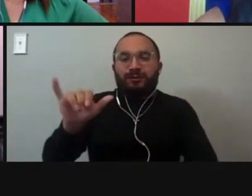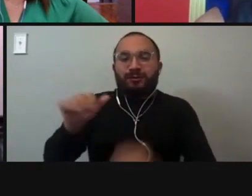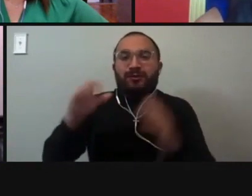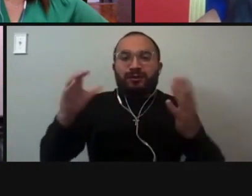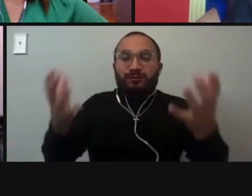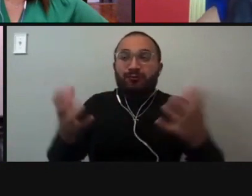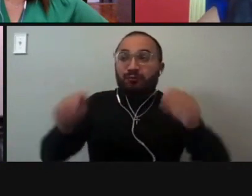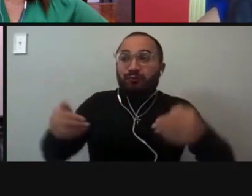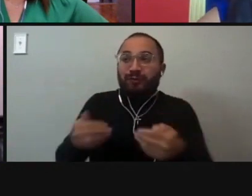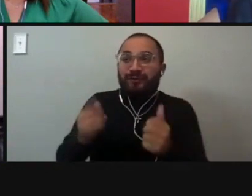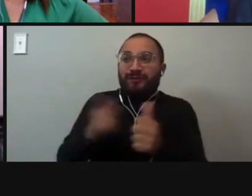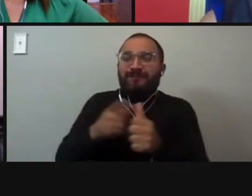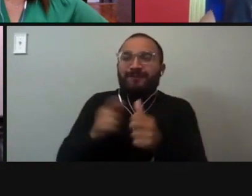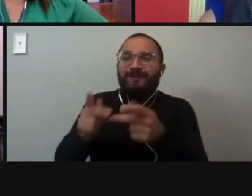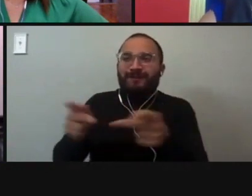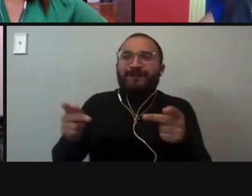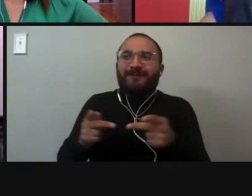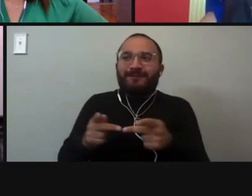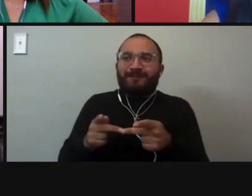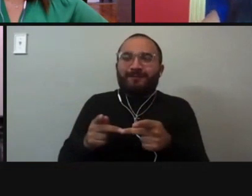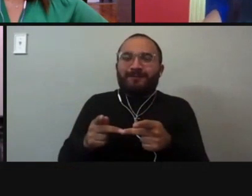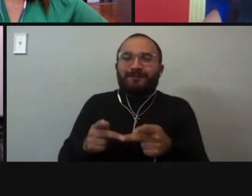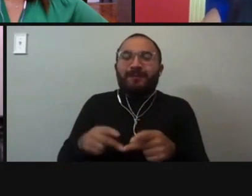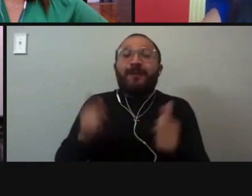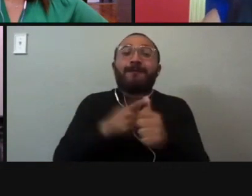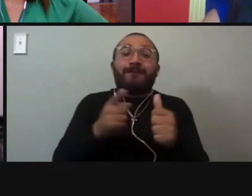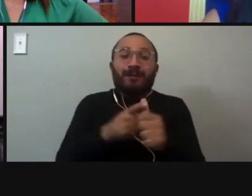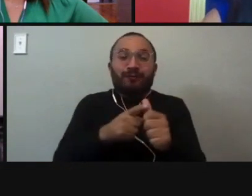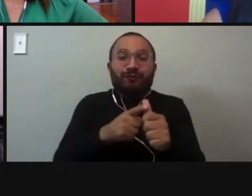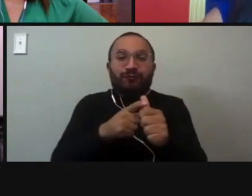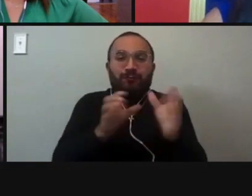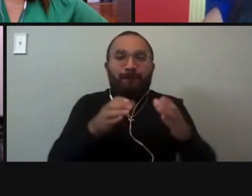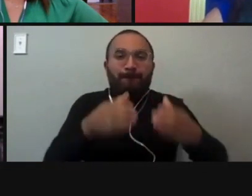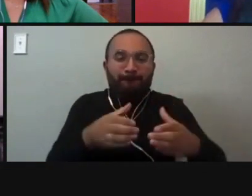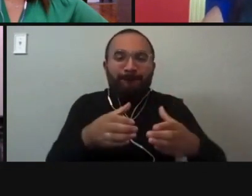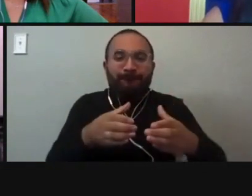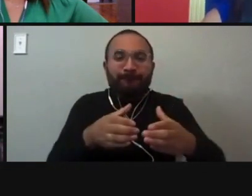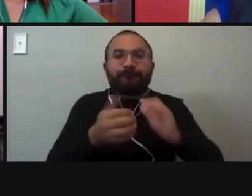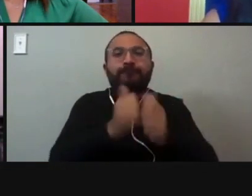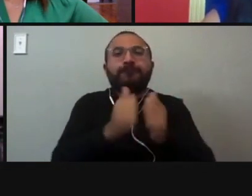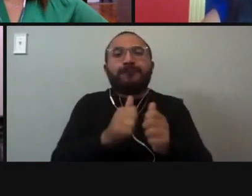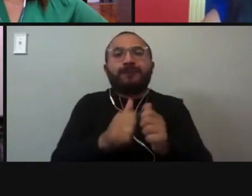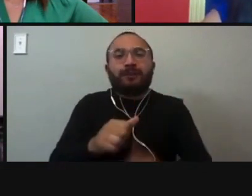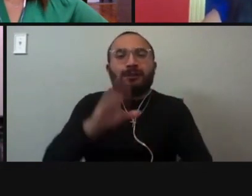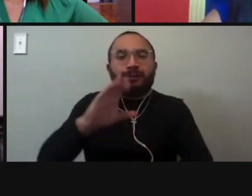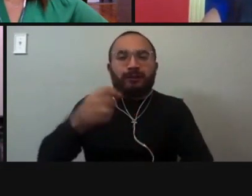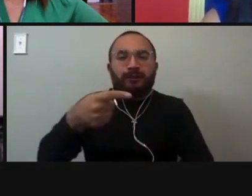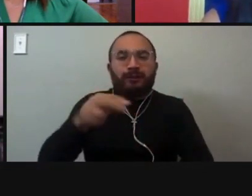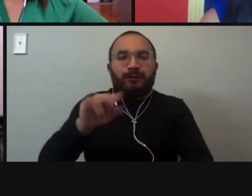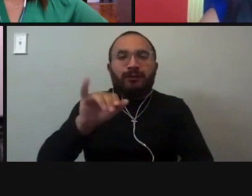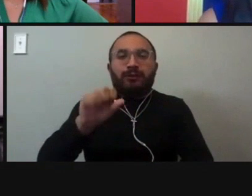candidates? Yes. Tonight, our first set of candidates is Ms. Christine Hortek, who is running for County